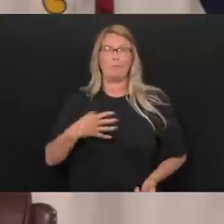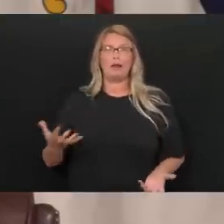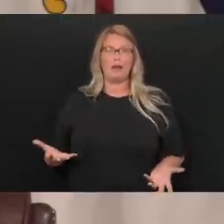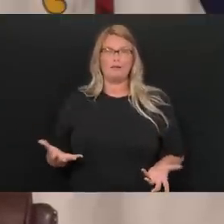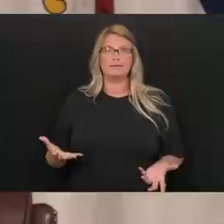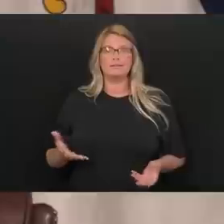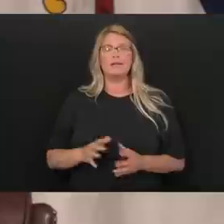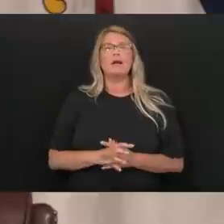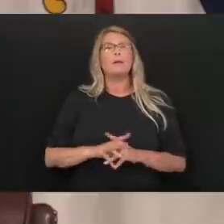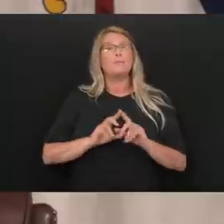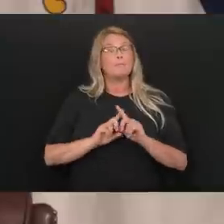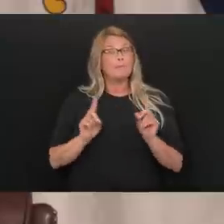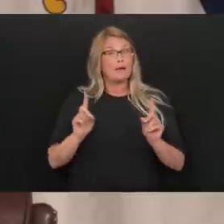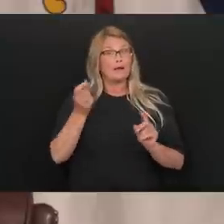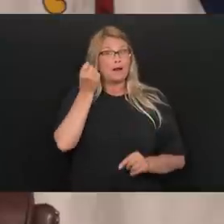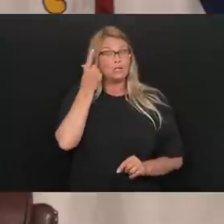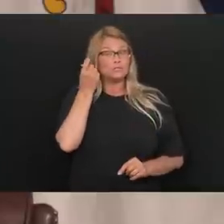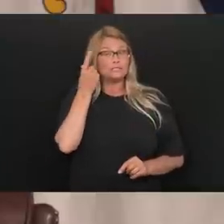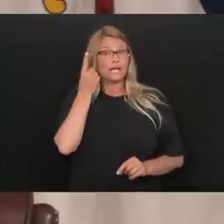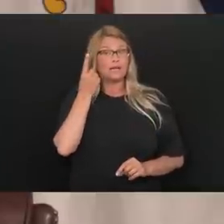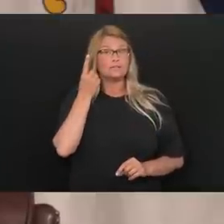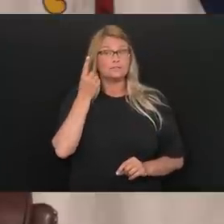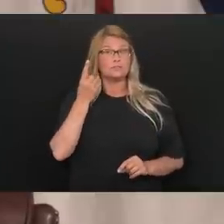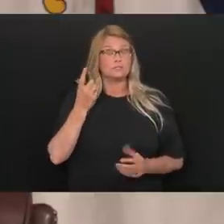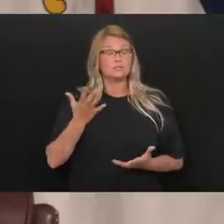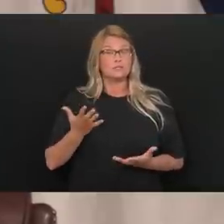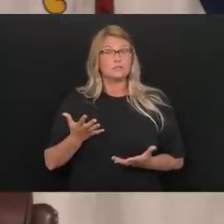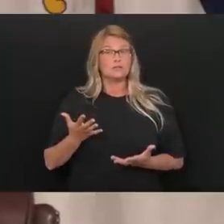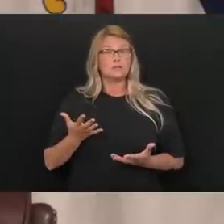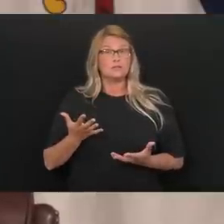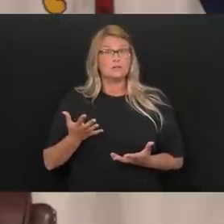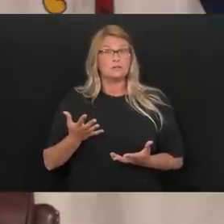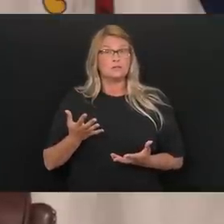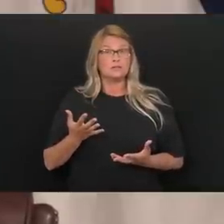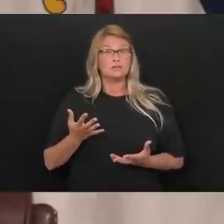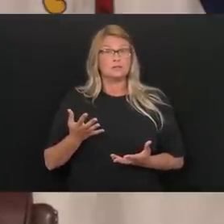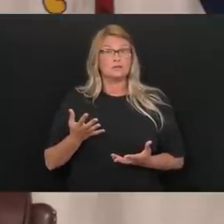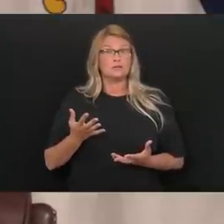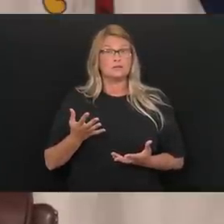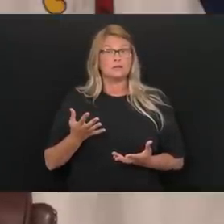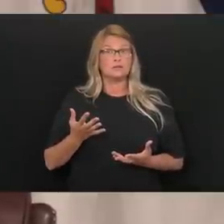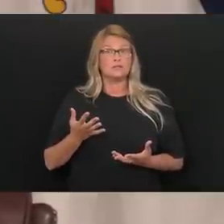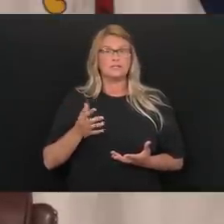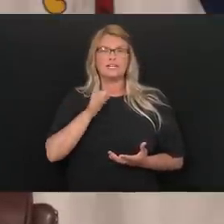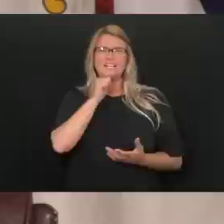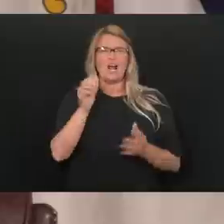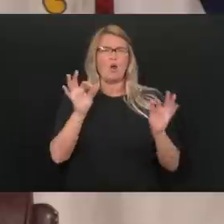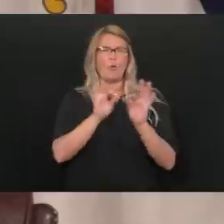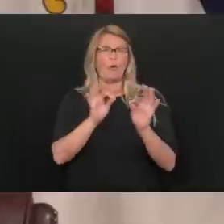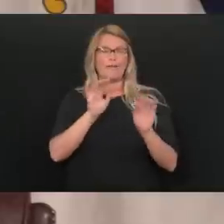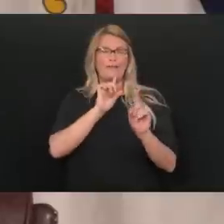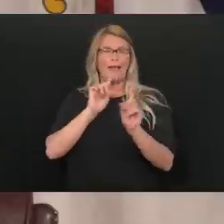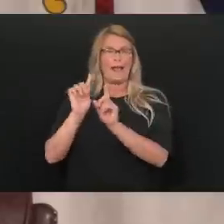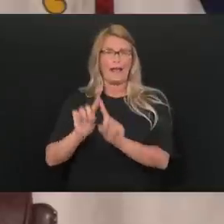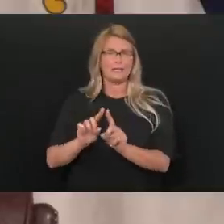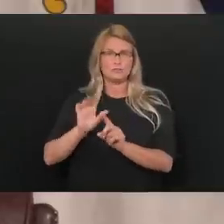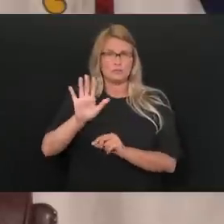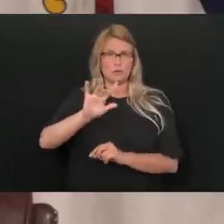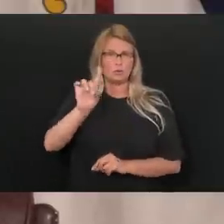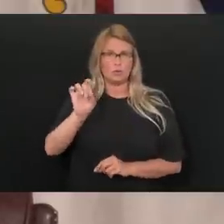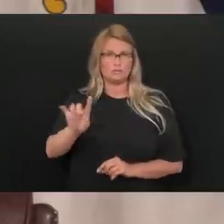would tell you that, you know, it is, it is, it's not worth even answering. I mean, you know,